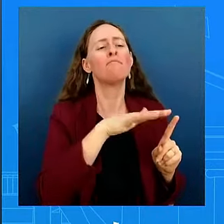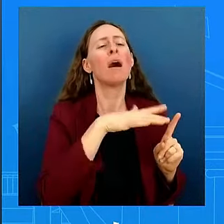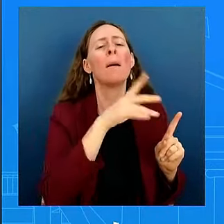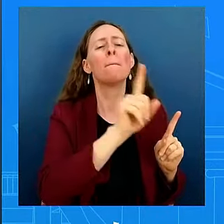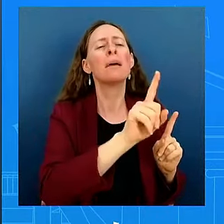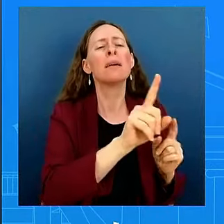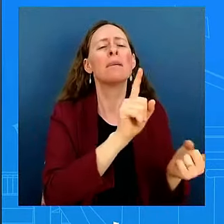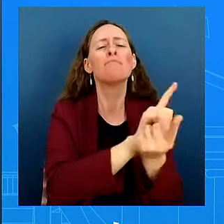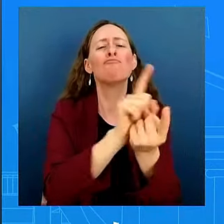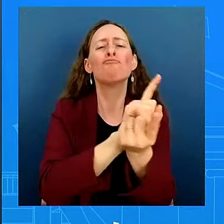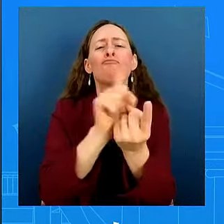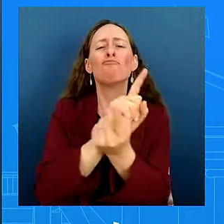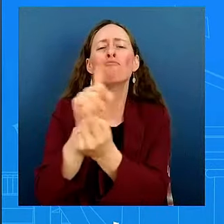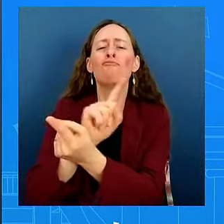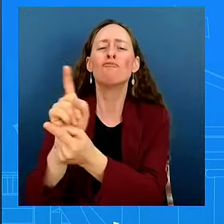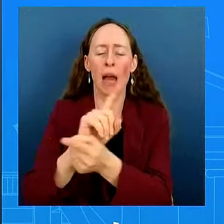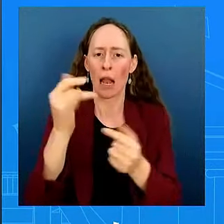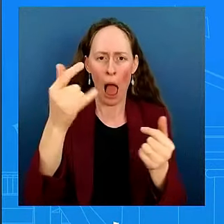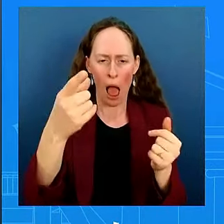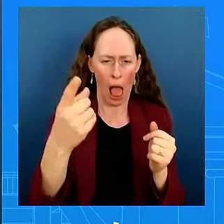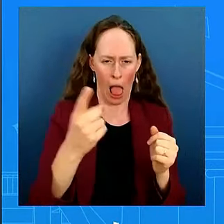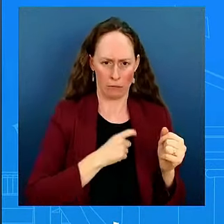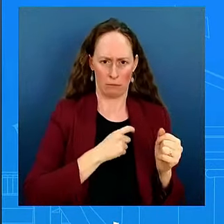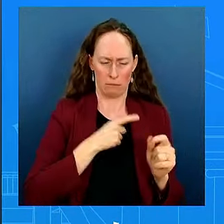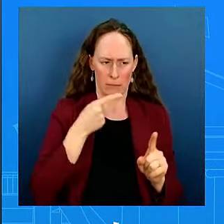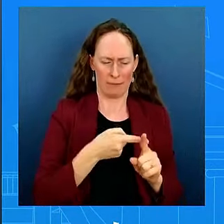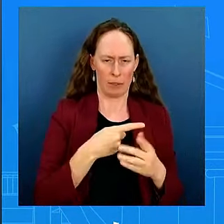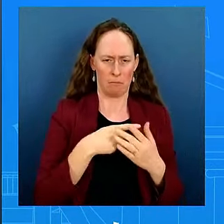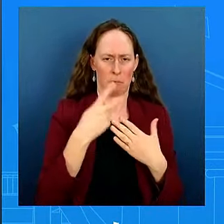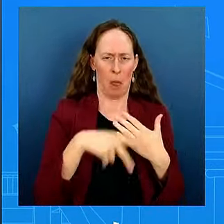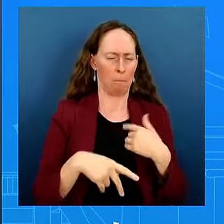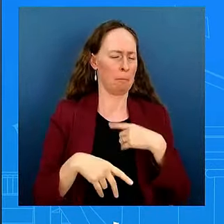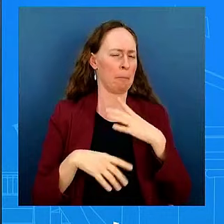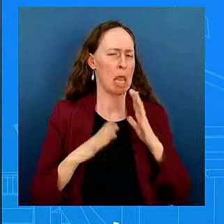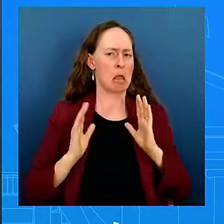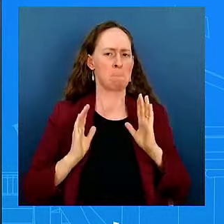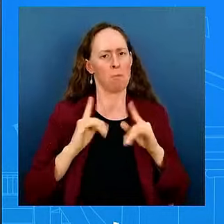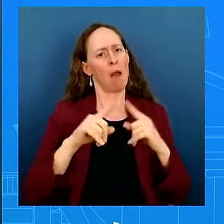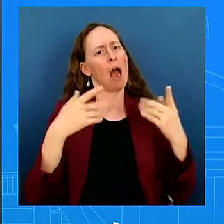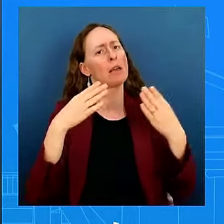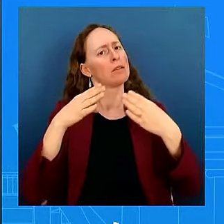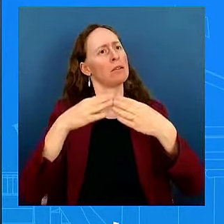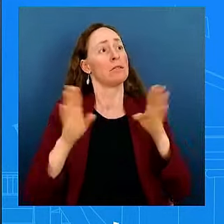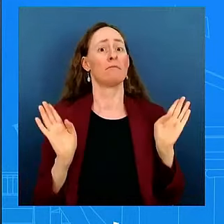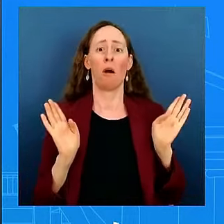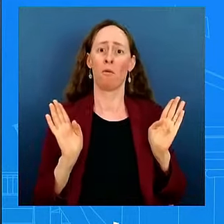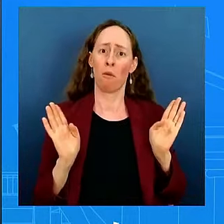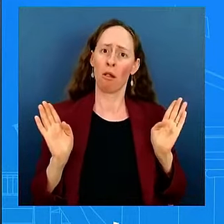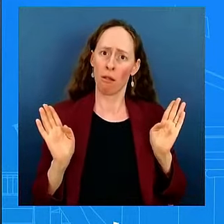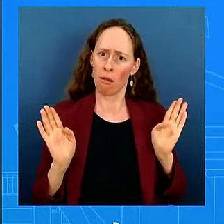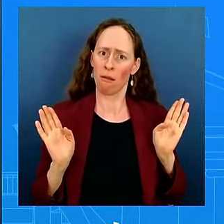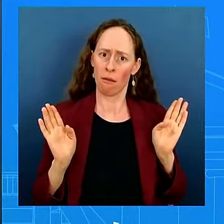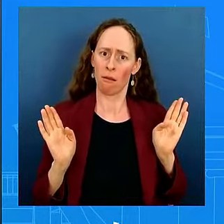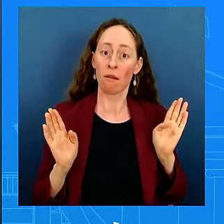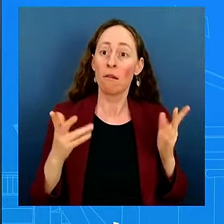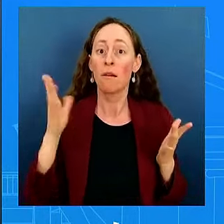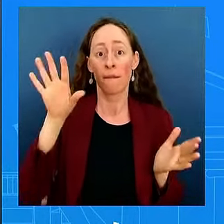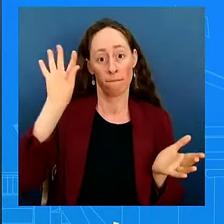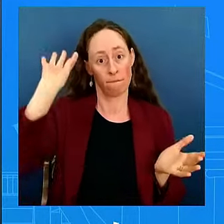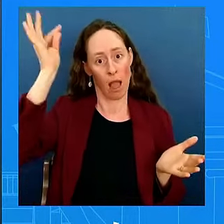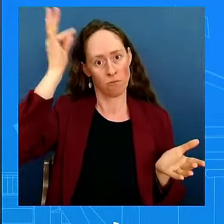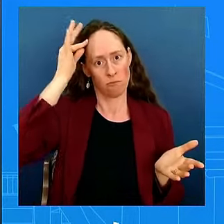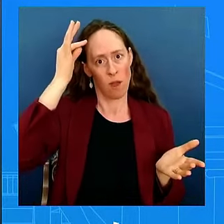is now connected. But what I can tell you is because of leadership at both a federal and a state and a local level,